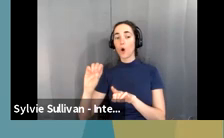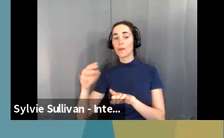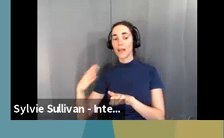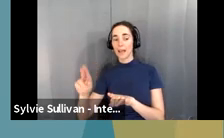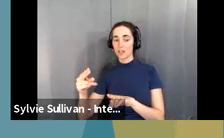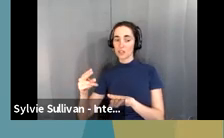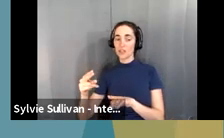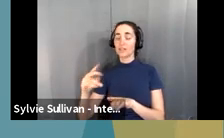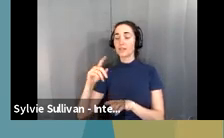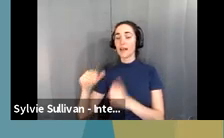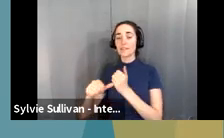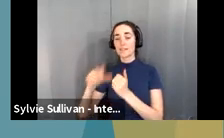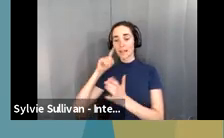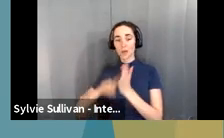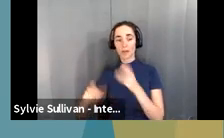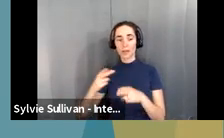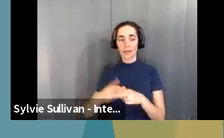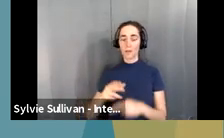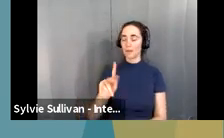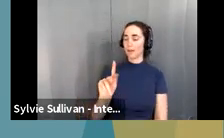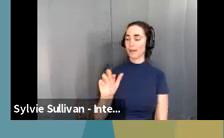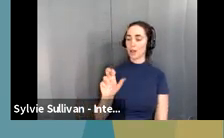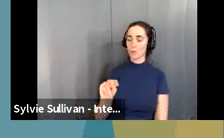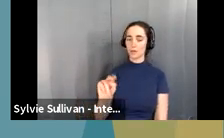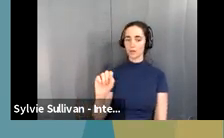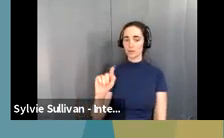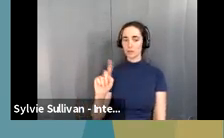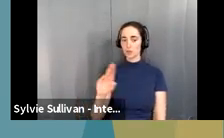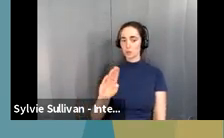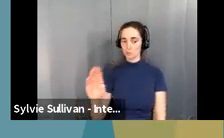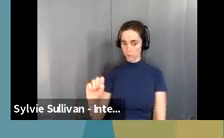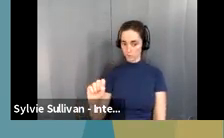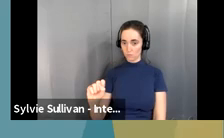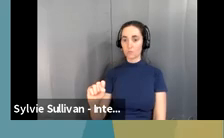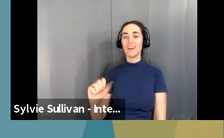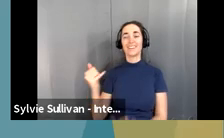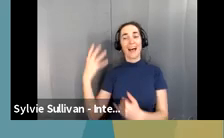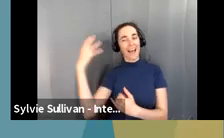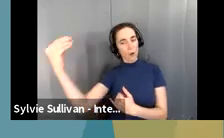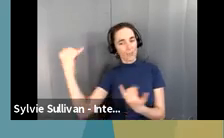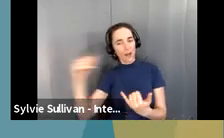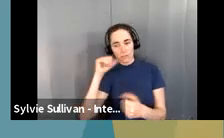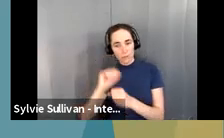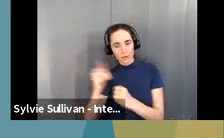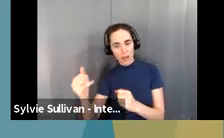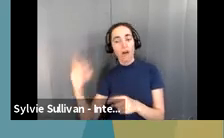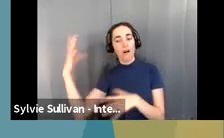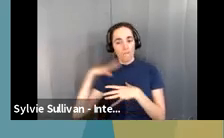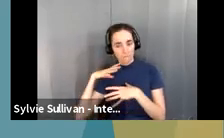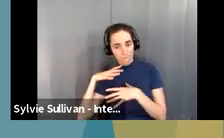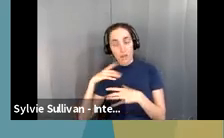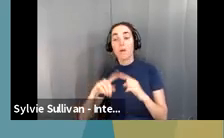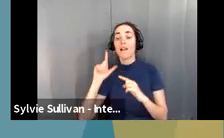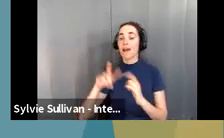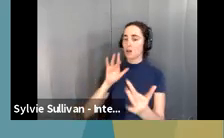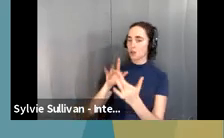Ms. Karen Subs Church, um, is, is, she's out right now currently, but, um, feel free to reach out to her if you need anything,